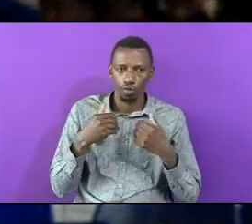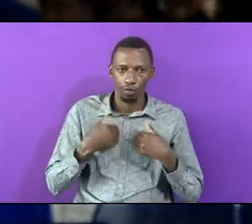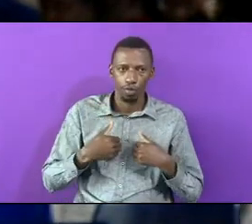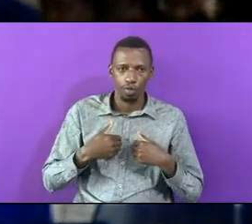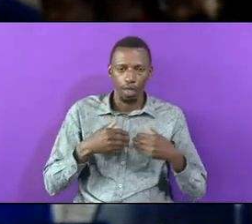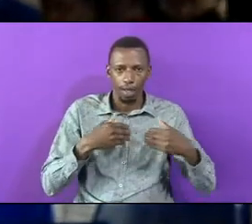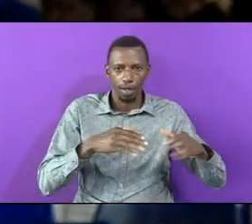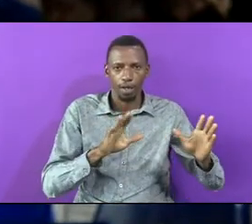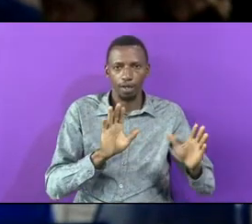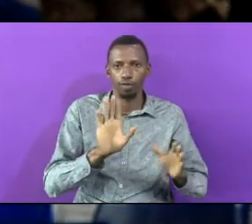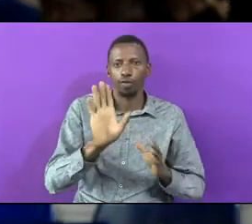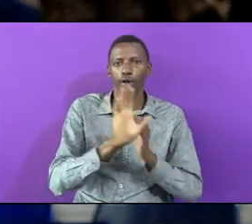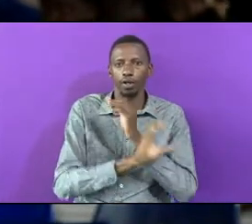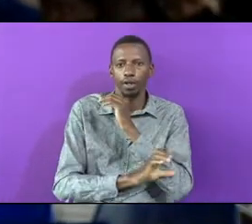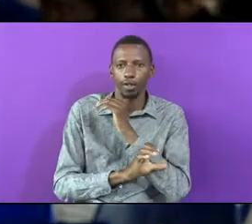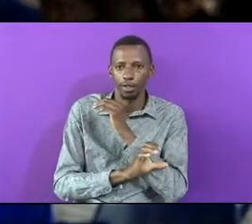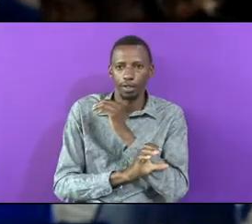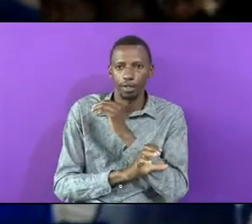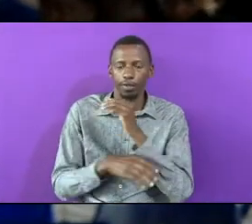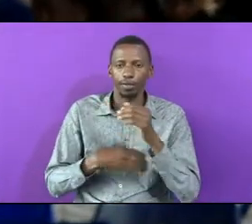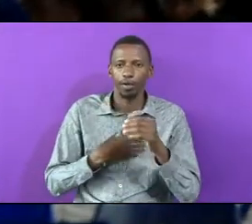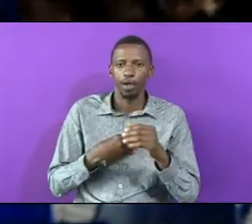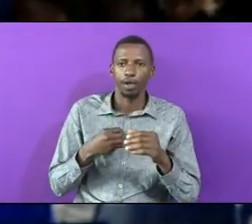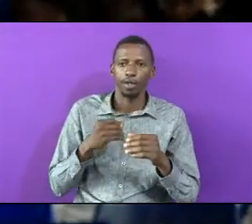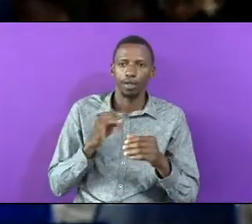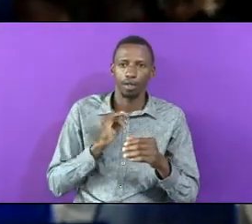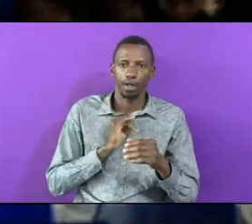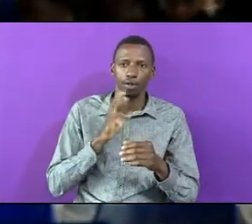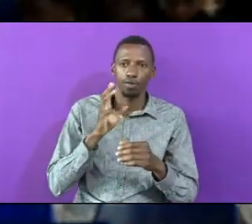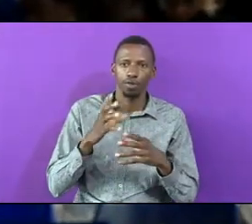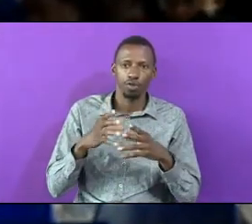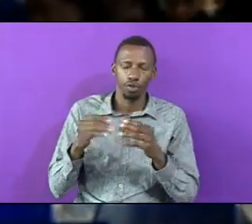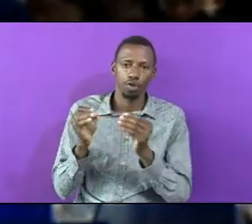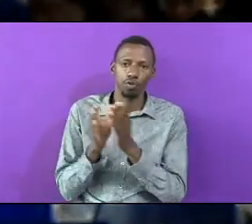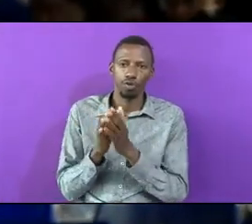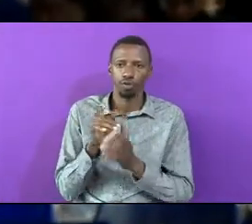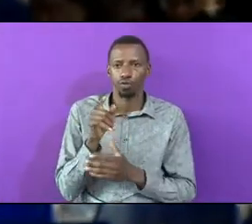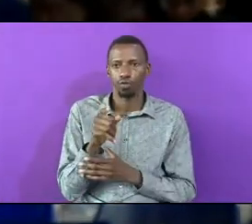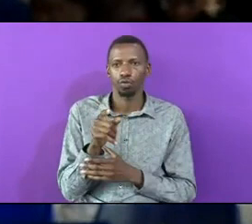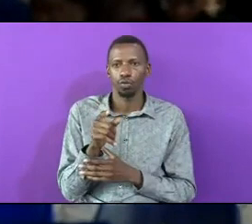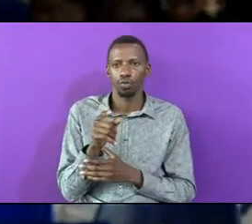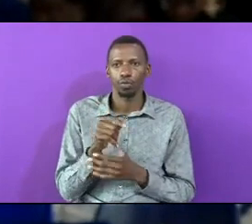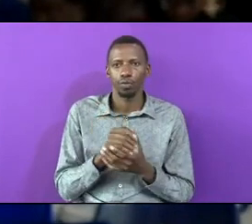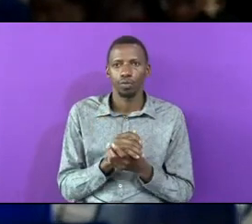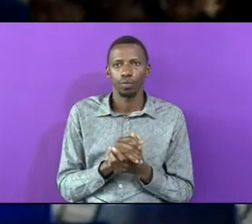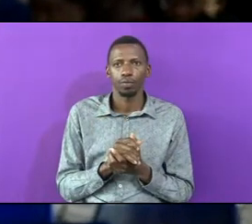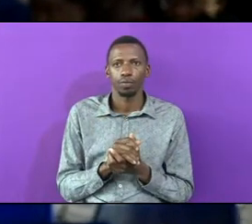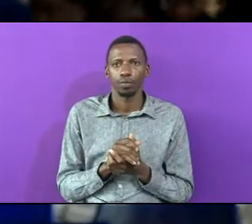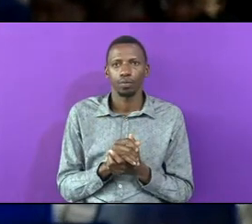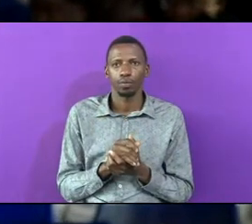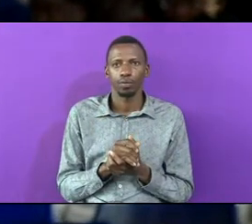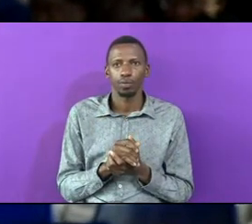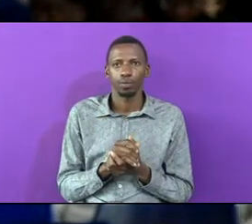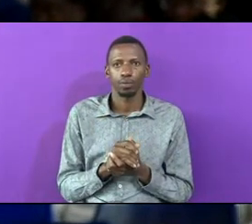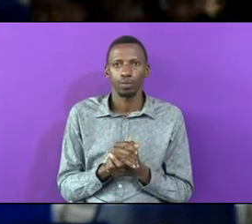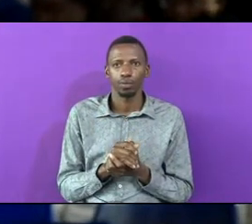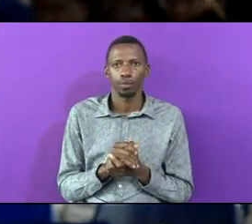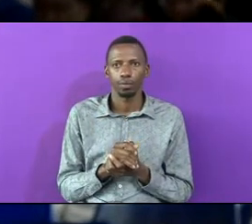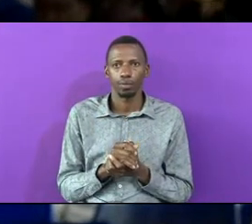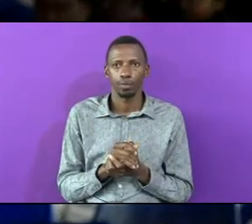Leave Your Country And I Will Do Well With You I Am Not Worthy Sister Nora